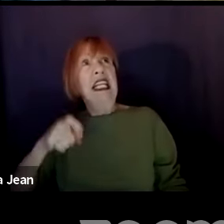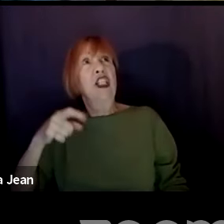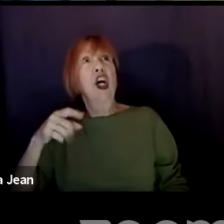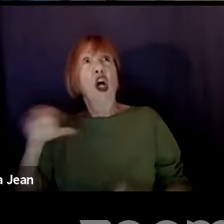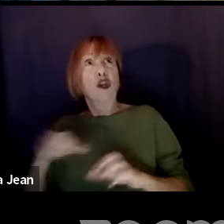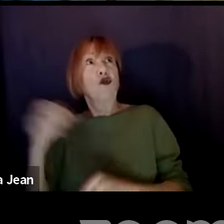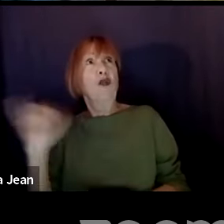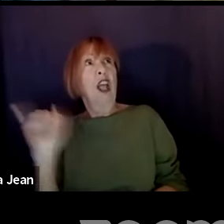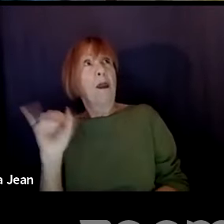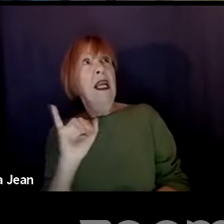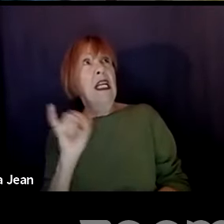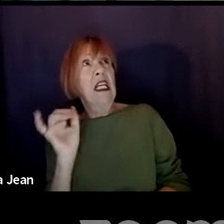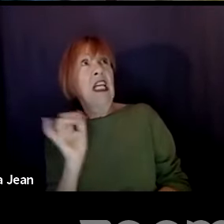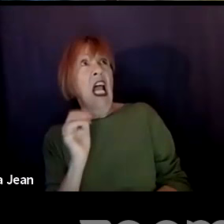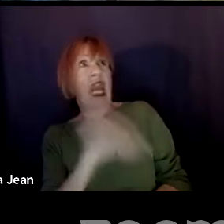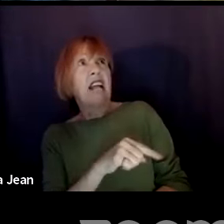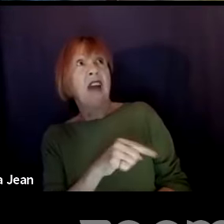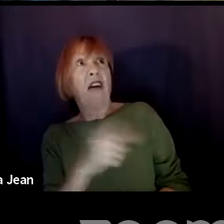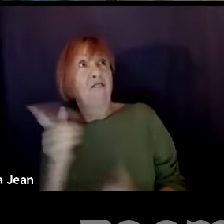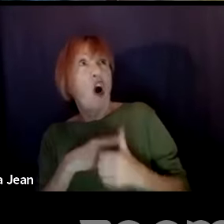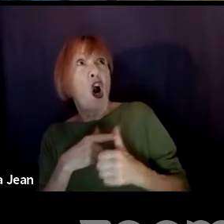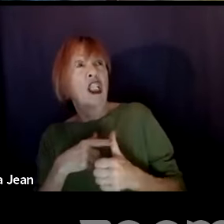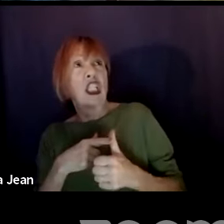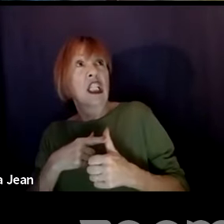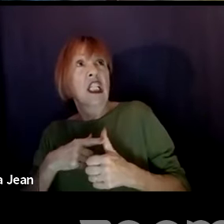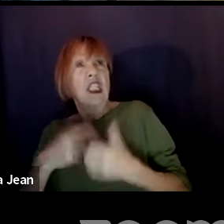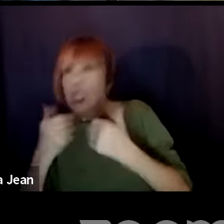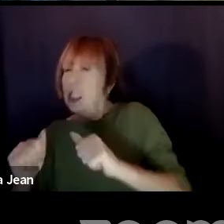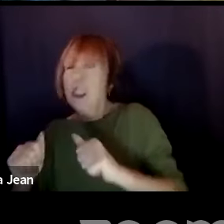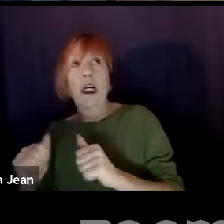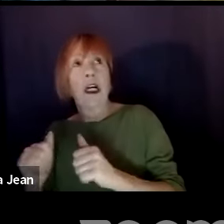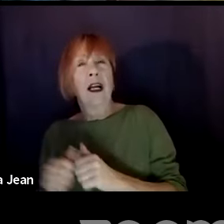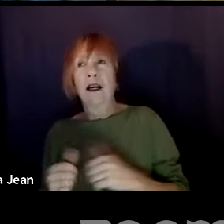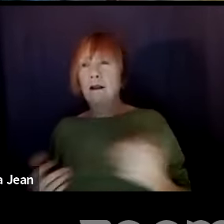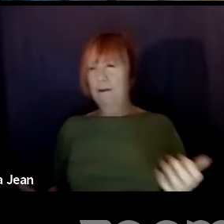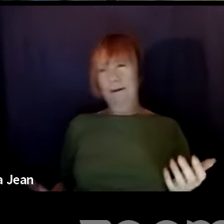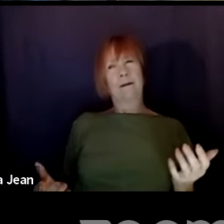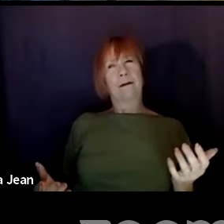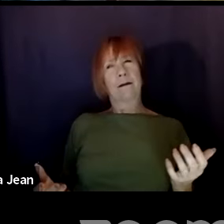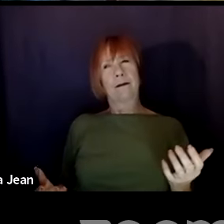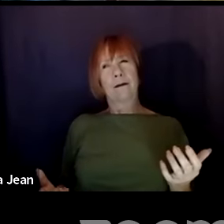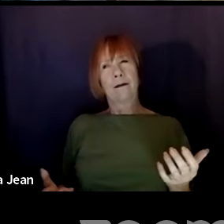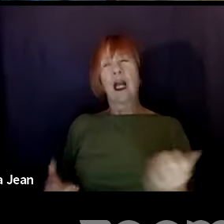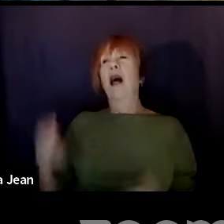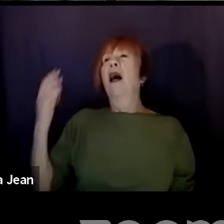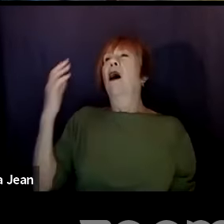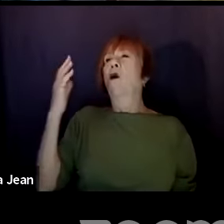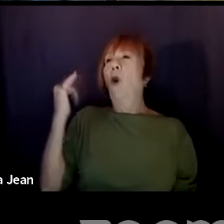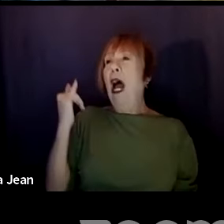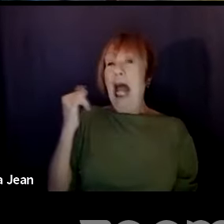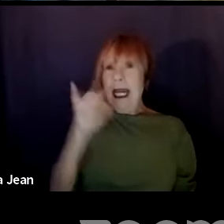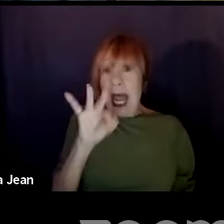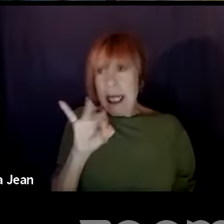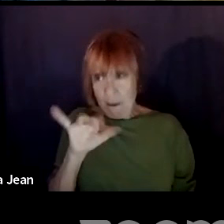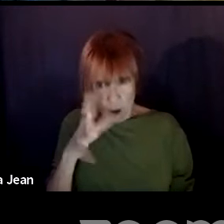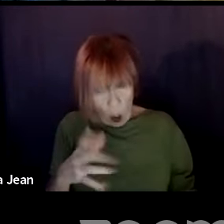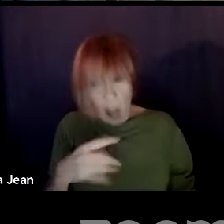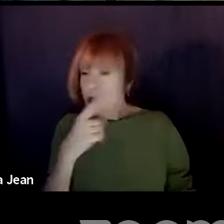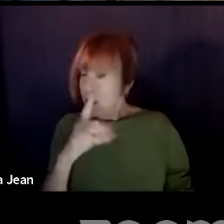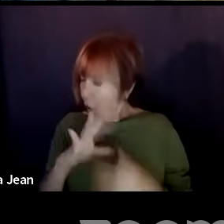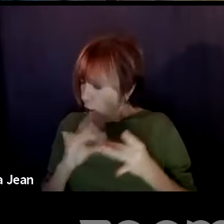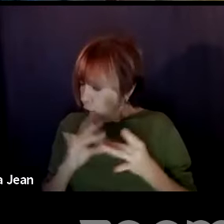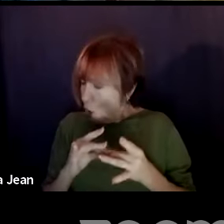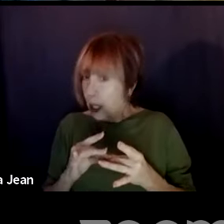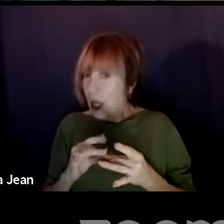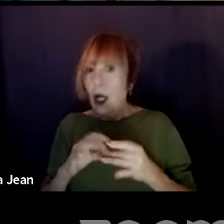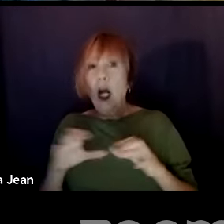story. So I'm big on, first of all, finding out why, and then ultimately making sure if you do tell the story, do your work, do your research. When